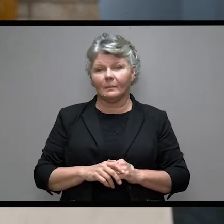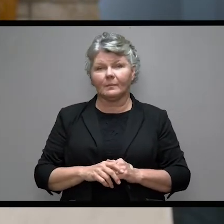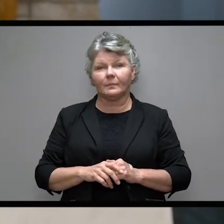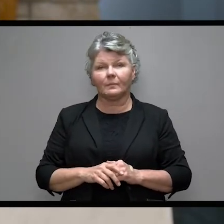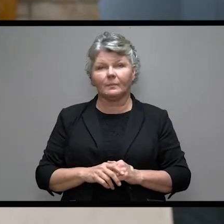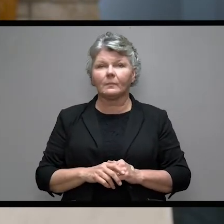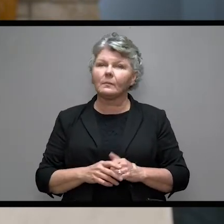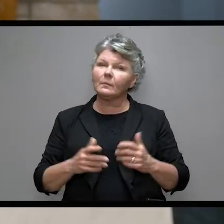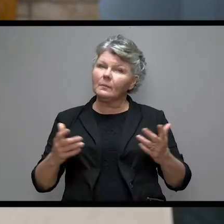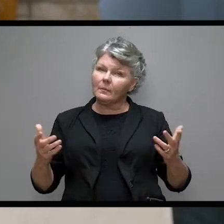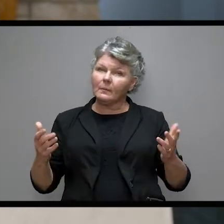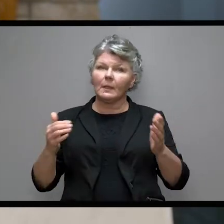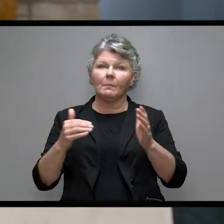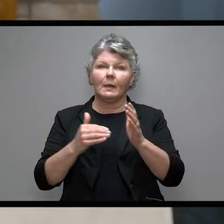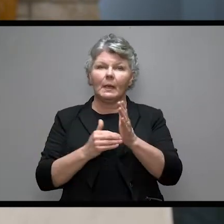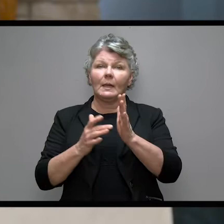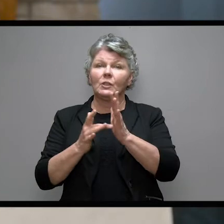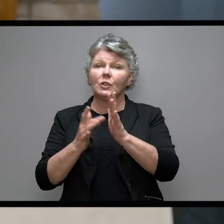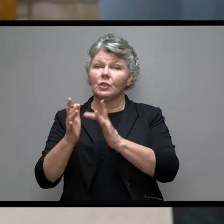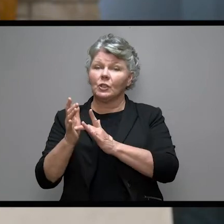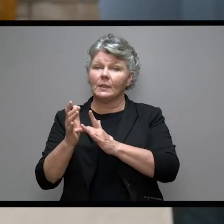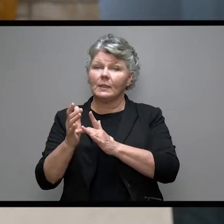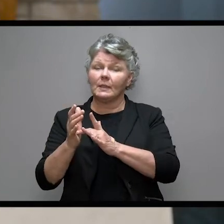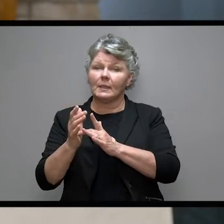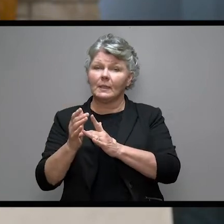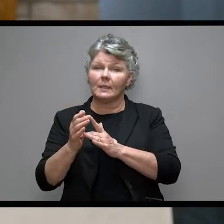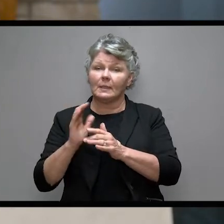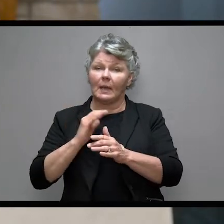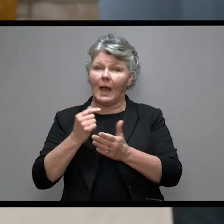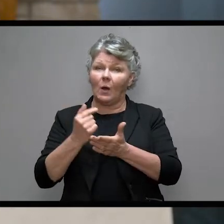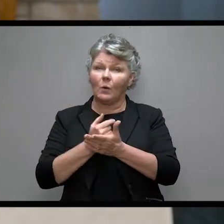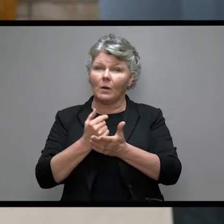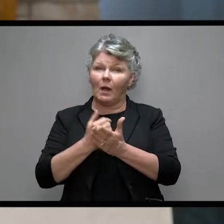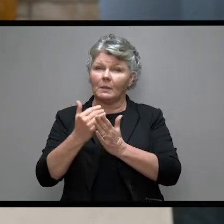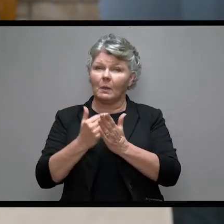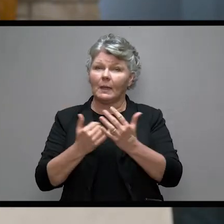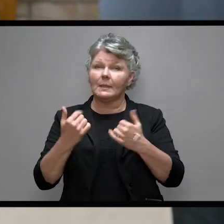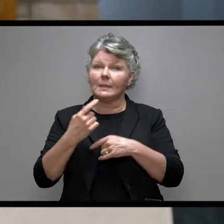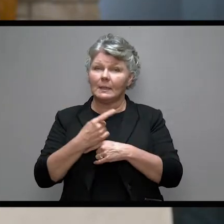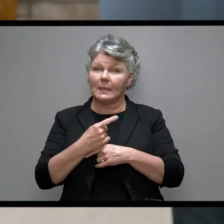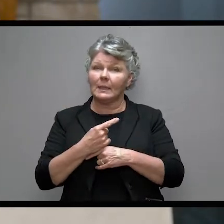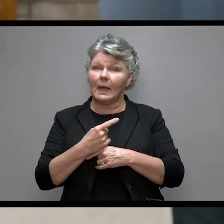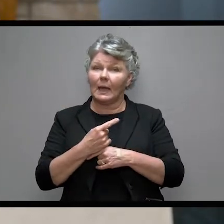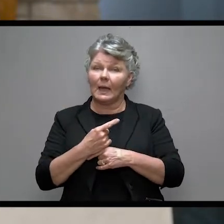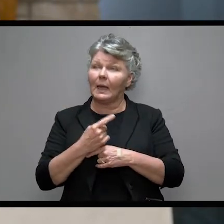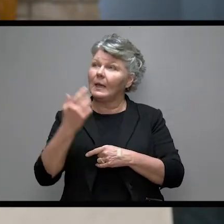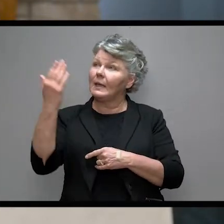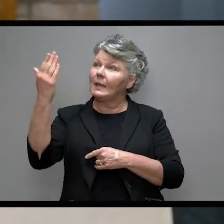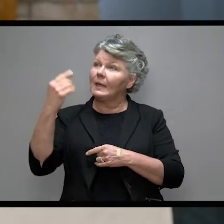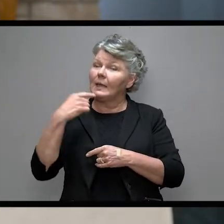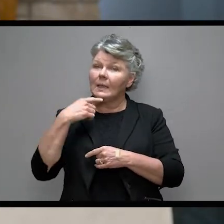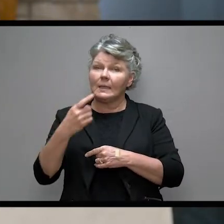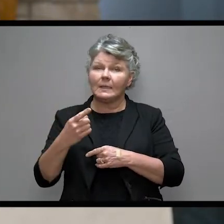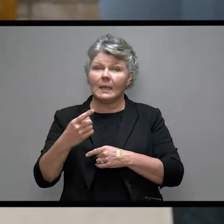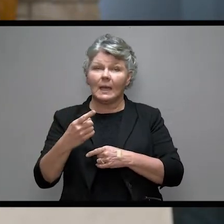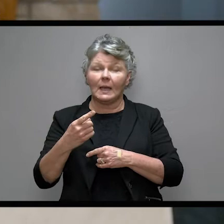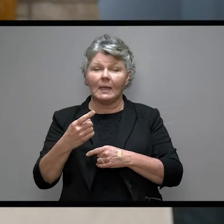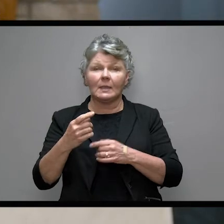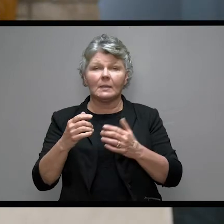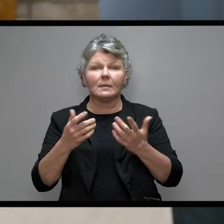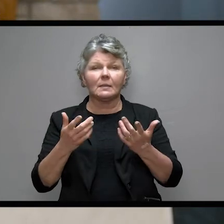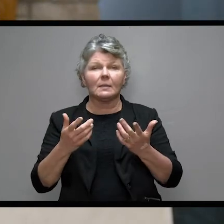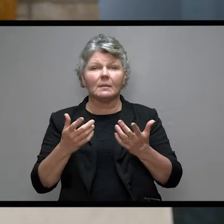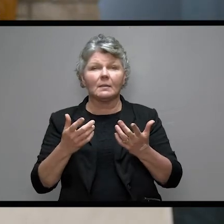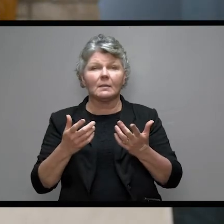But then again, Jesus, at the end of our gospel lesson for today, He says that with the measure you use it